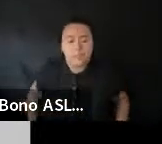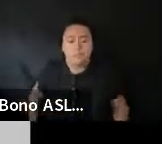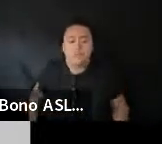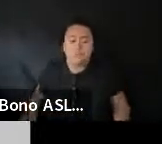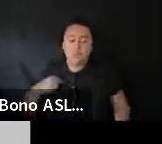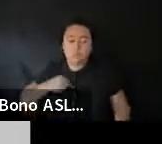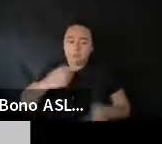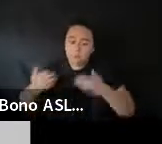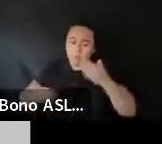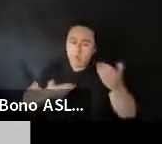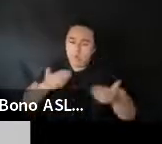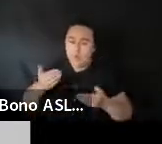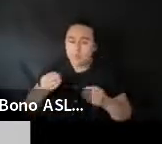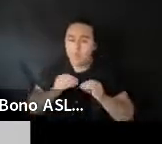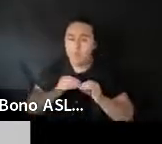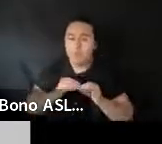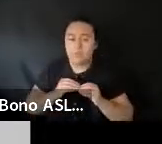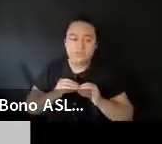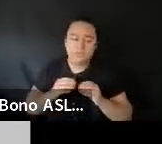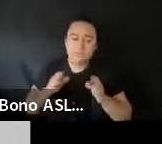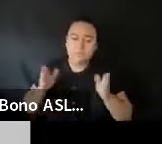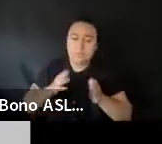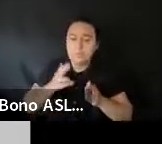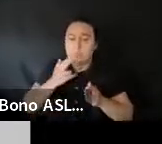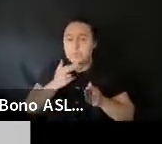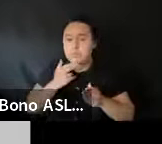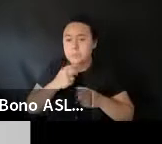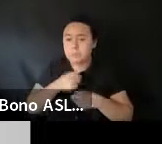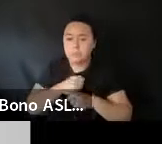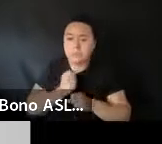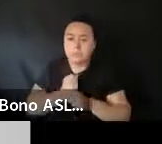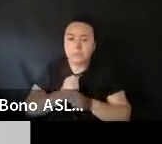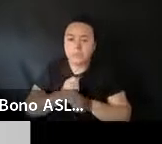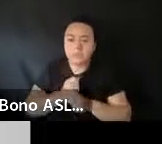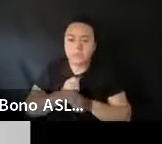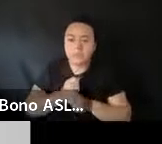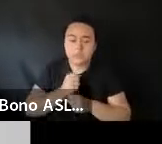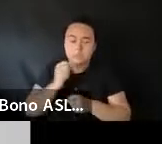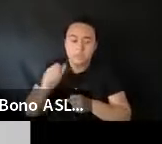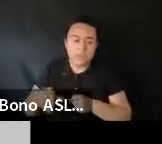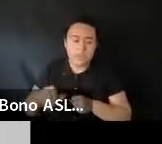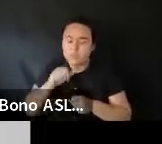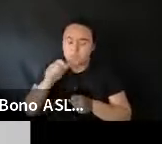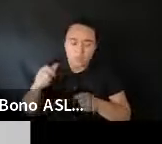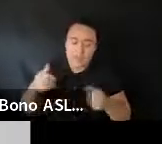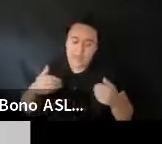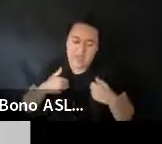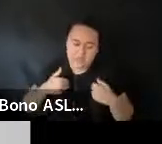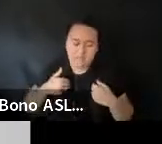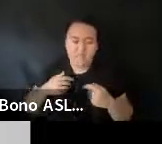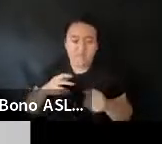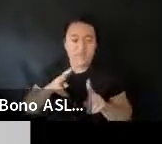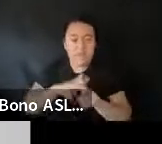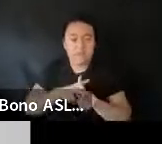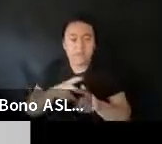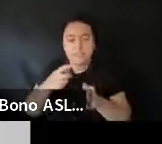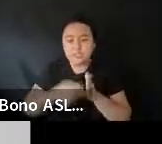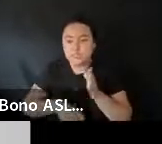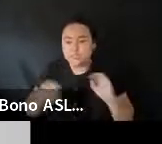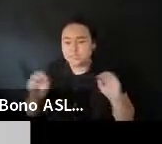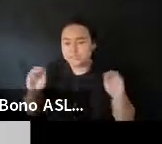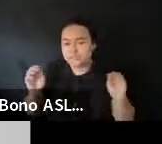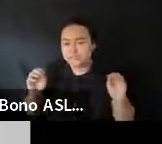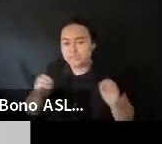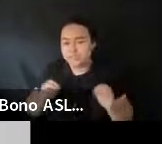productions. Um. We don't have a. A. An application fee. Um. And.